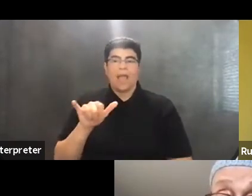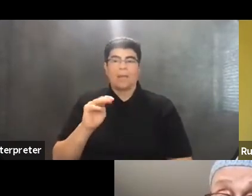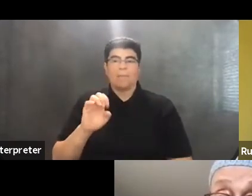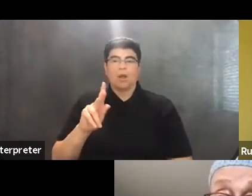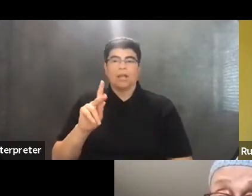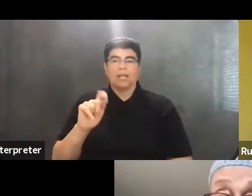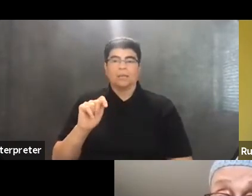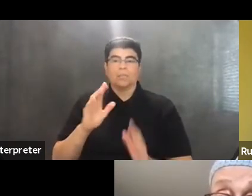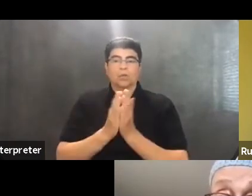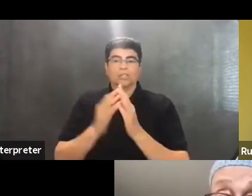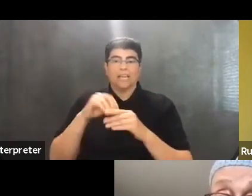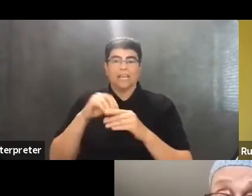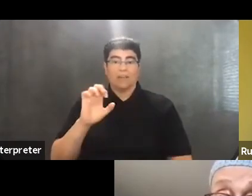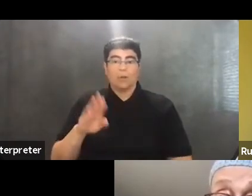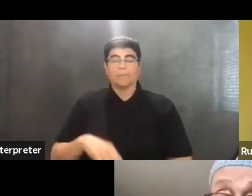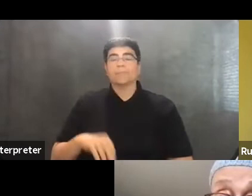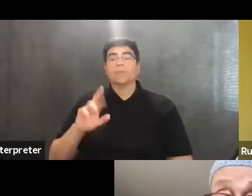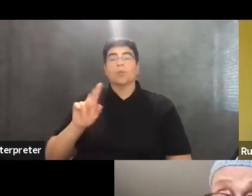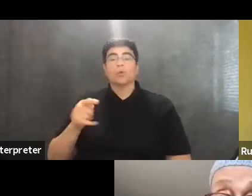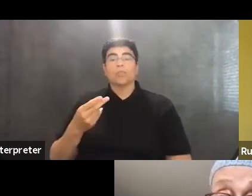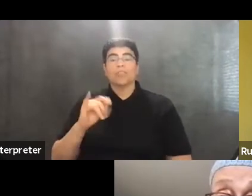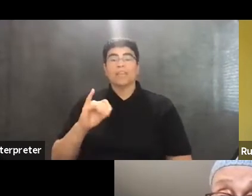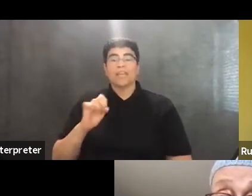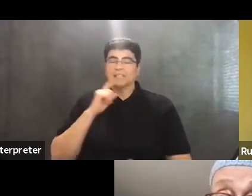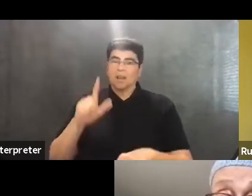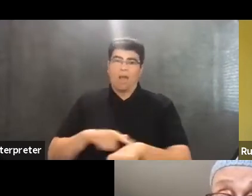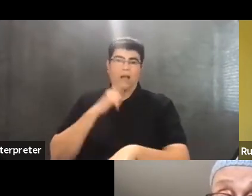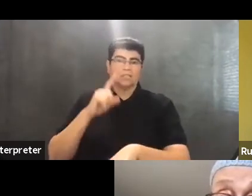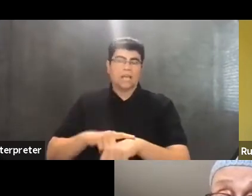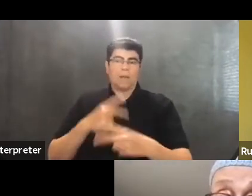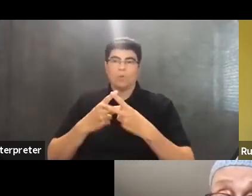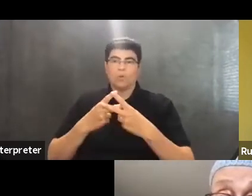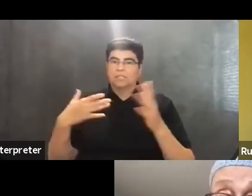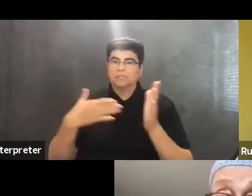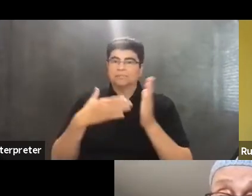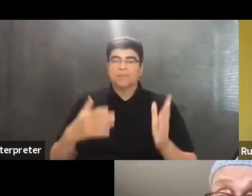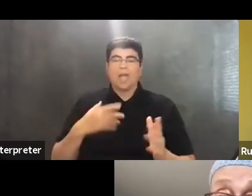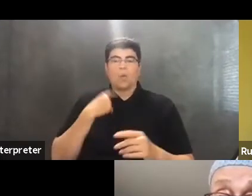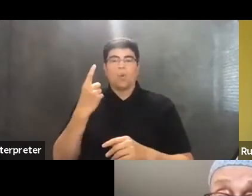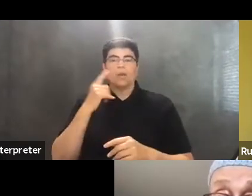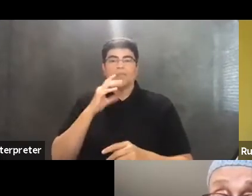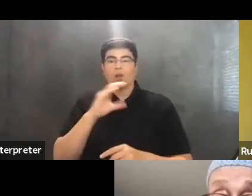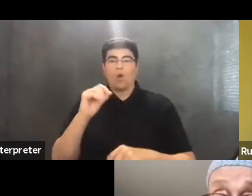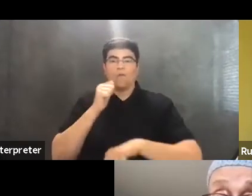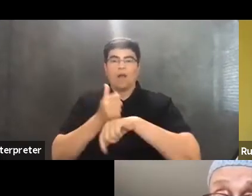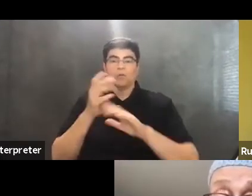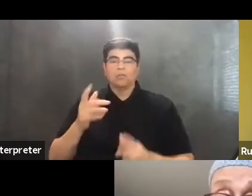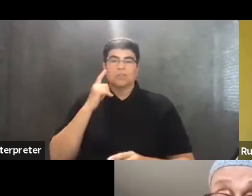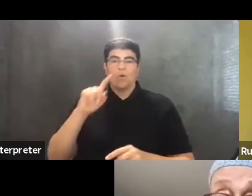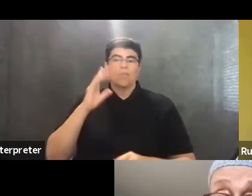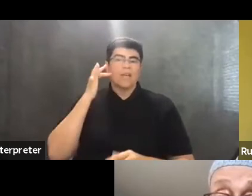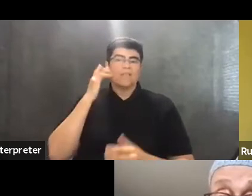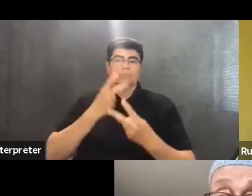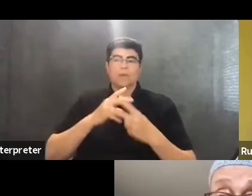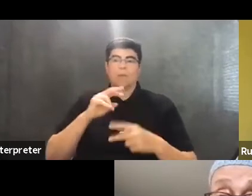February. Ruthie is a long-time prison abolitionist and one of the co-founders of the California Prison Moratorium